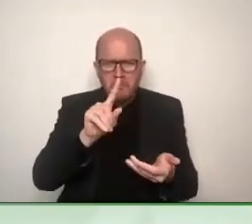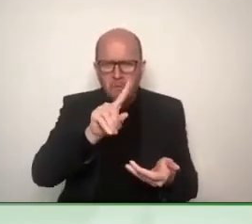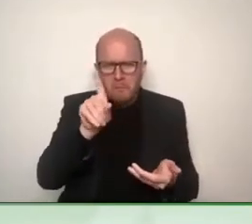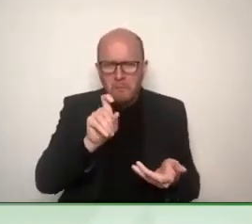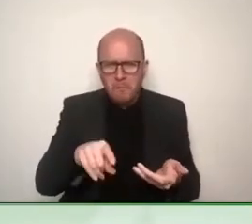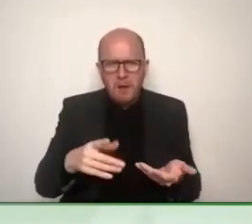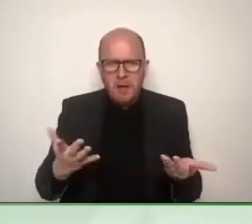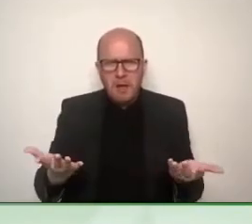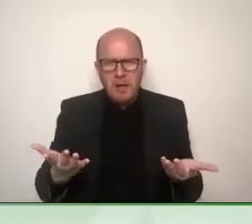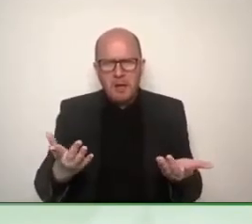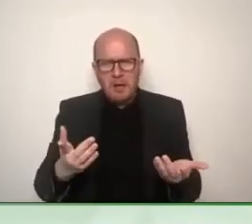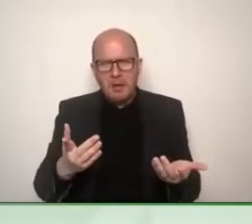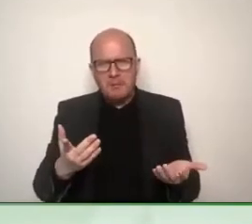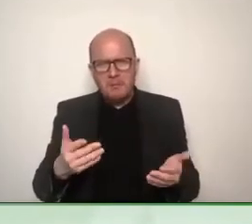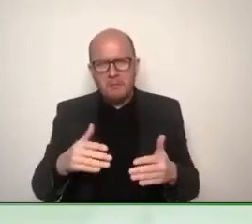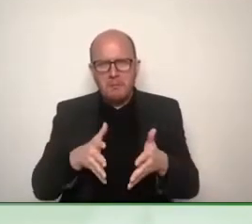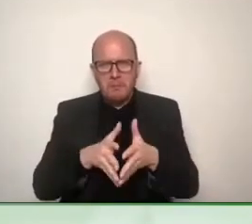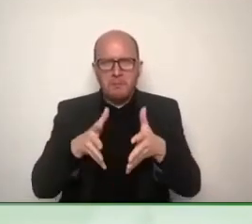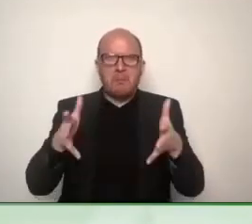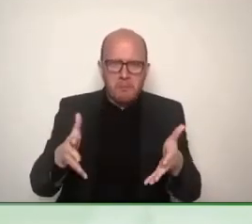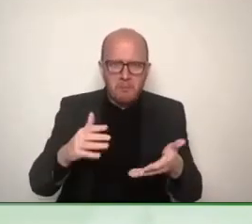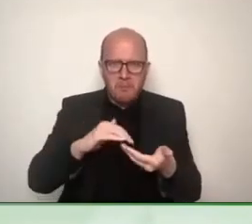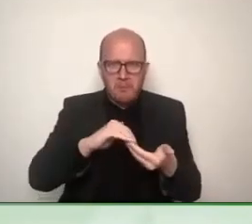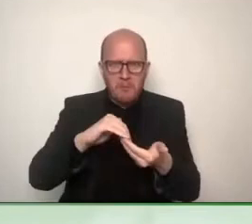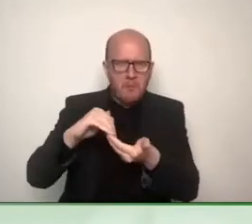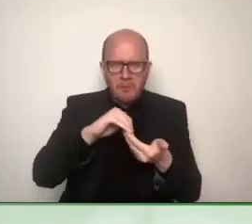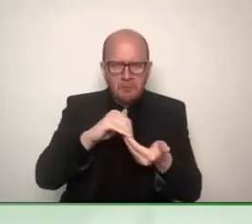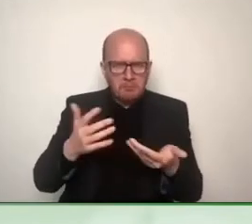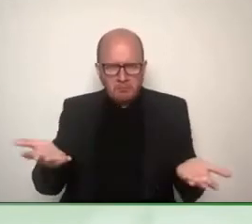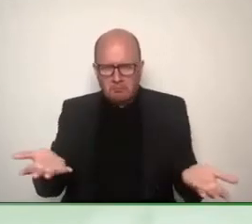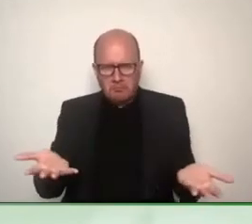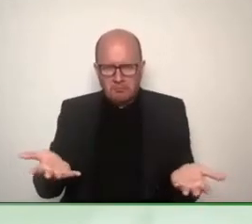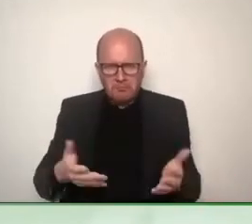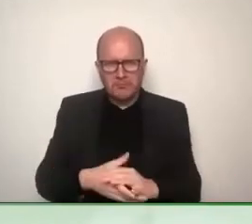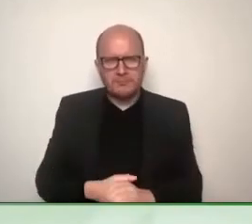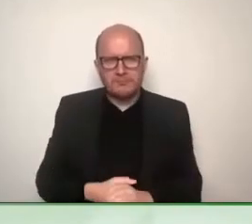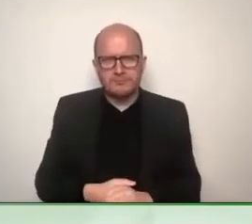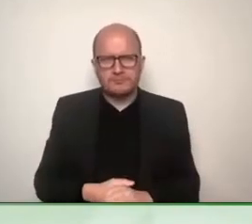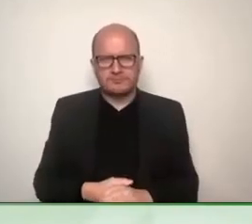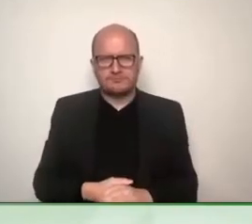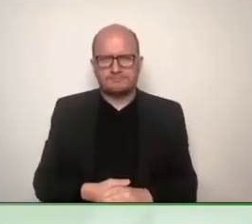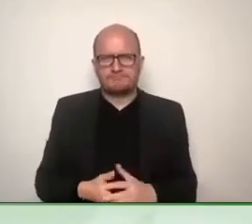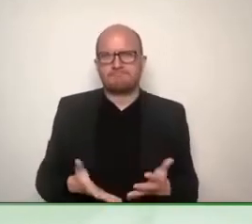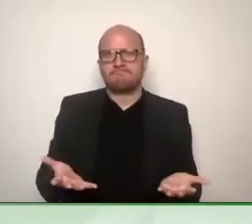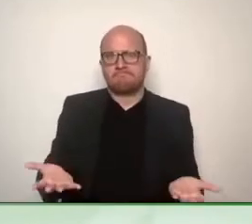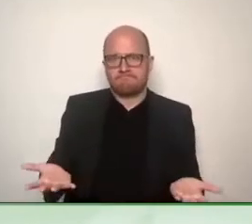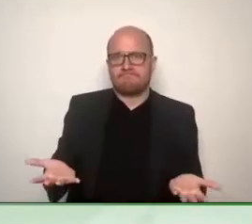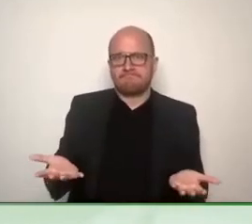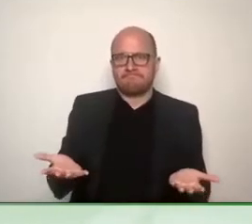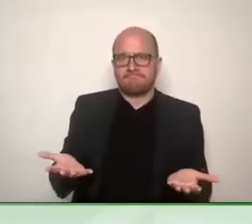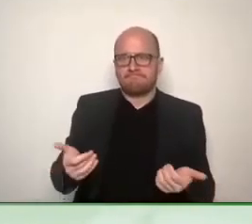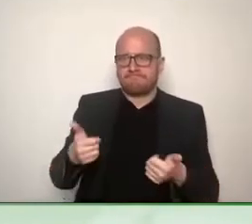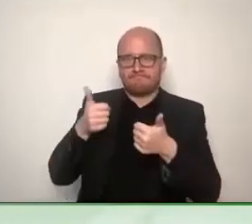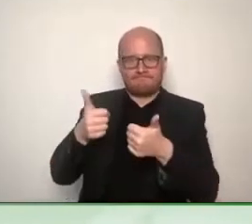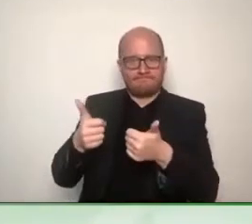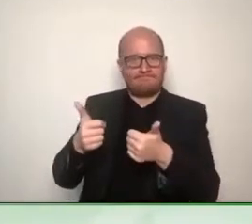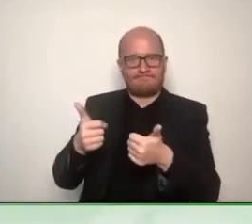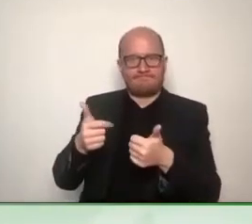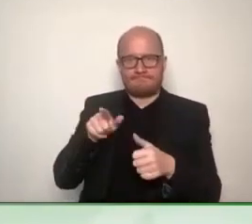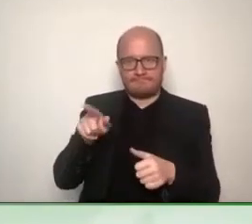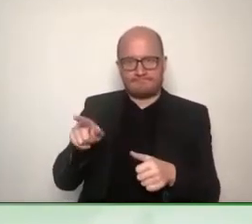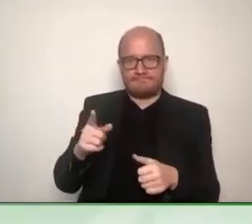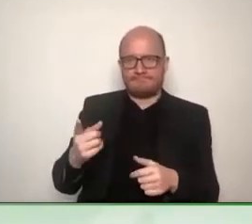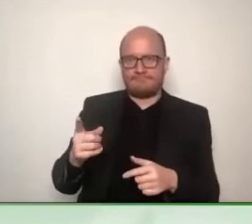organization? Yeah that's a really good question. I had some sleepless night about that. There are of course many